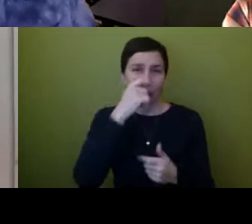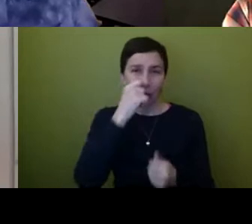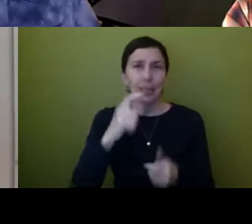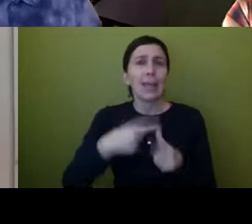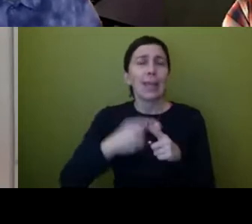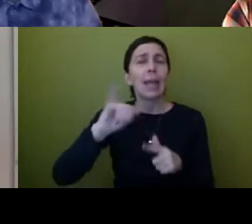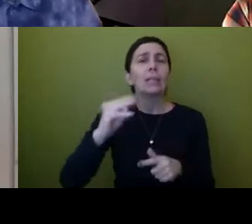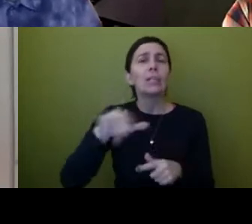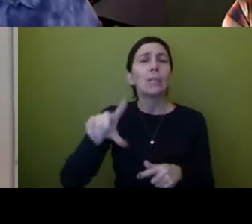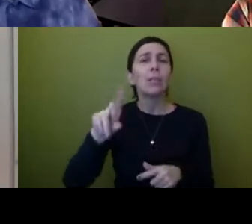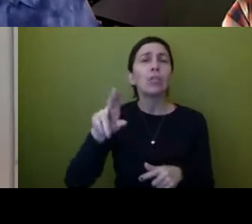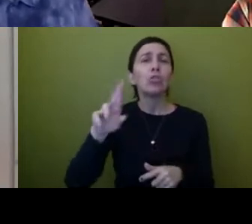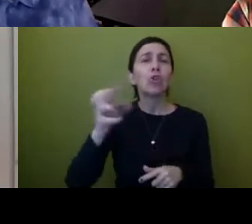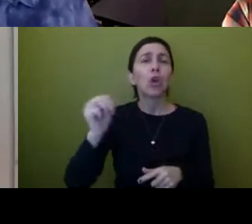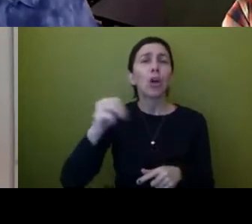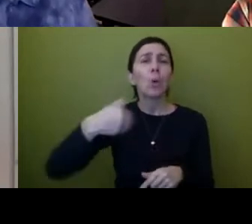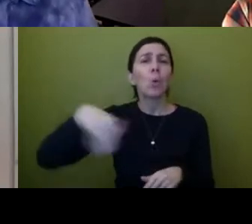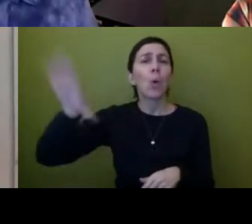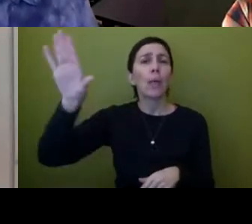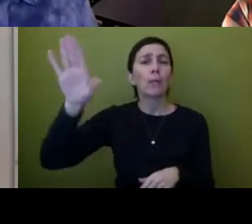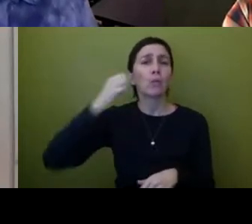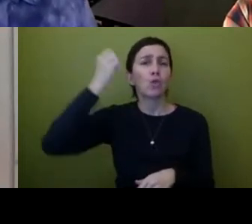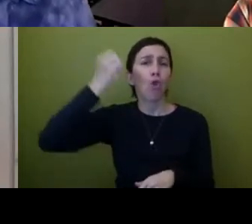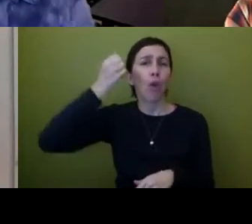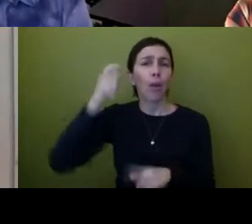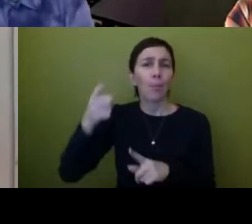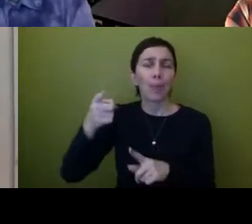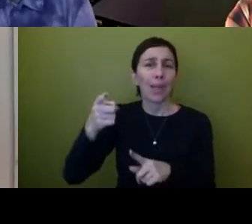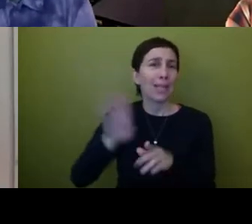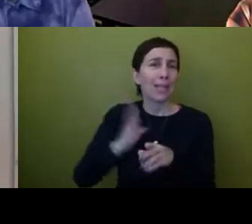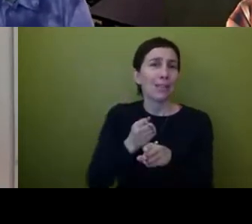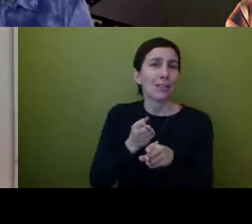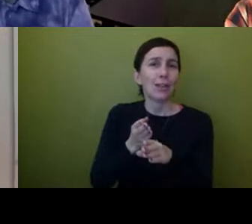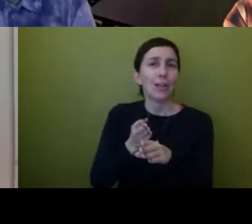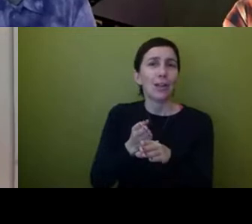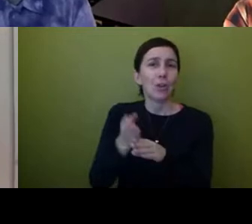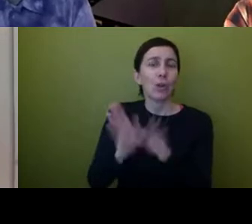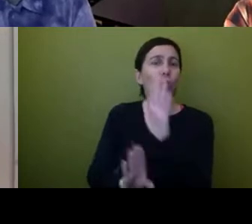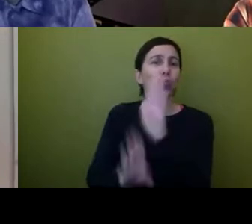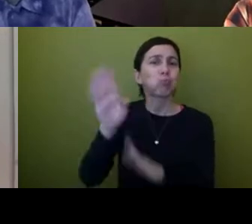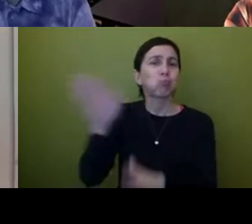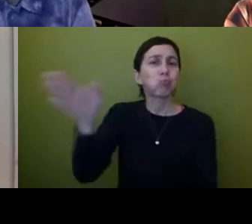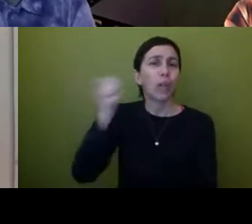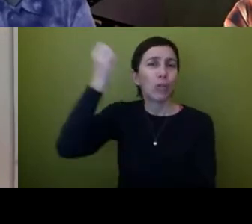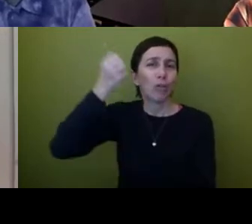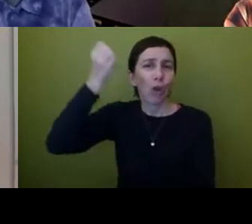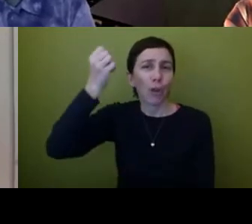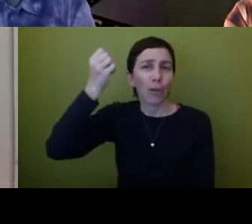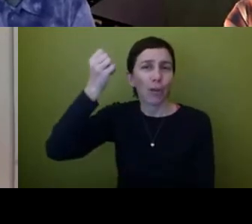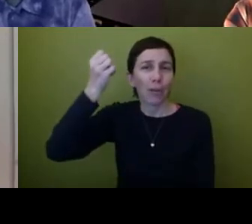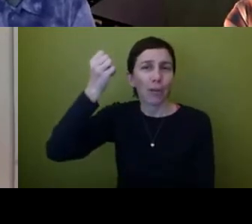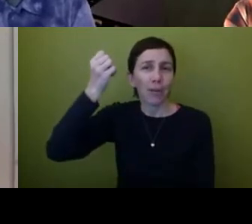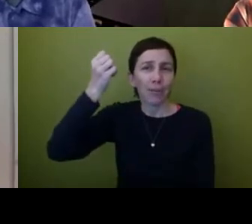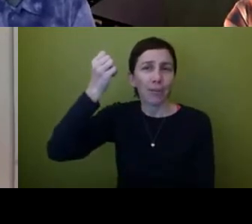and sort of had this a flourishing amazing career there and the didn't the jimmy